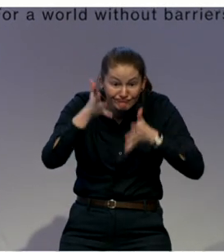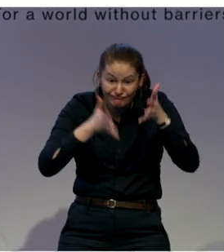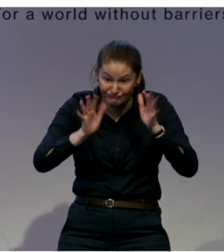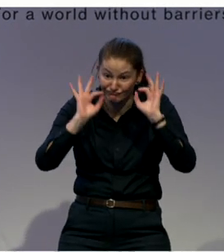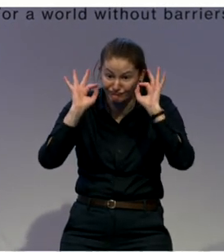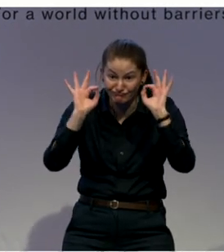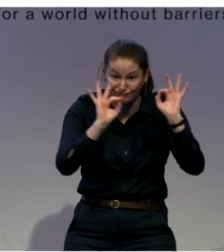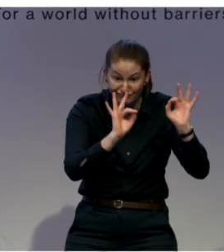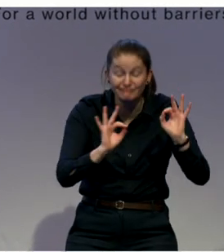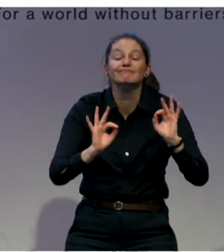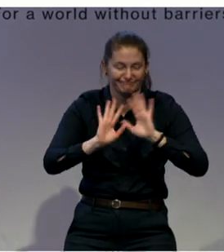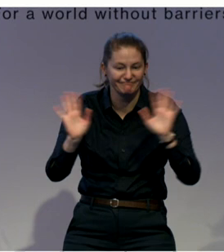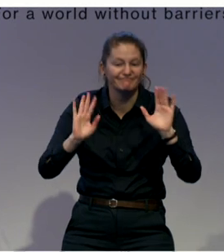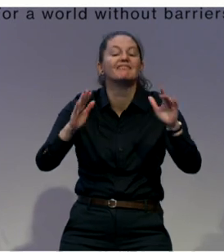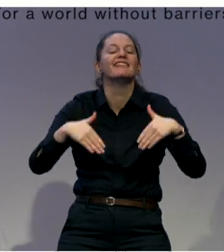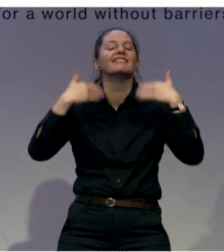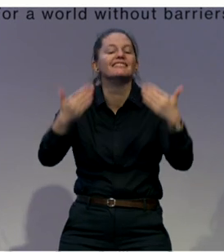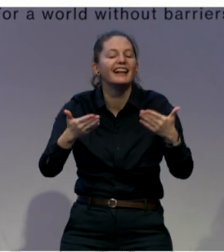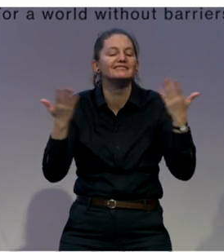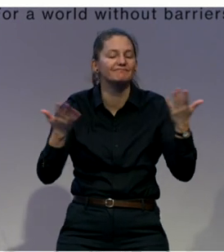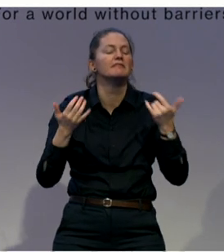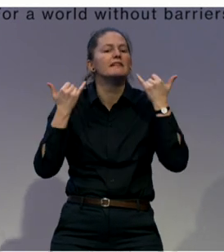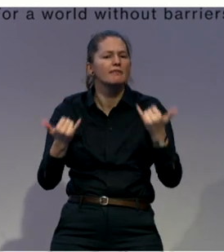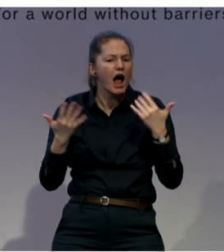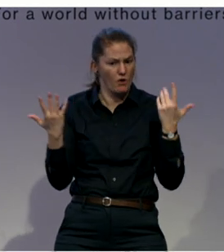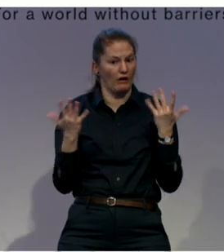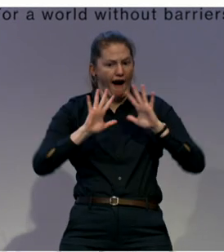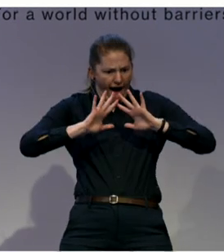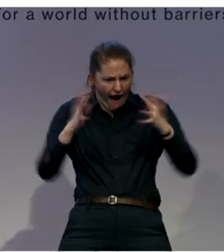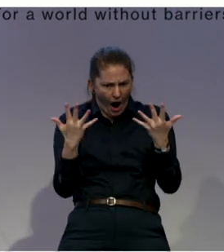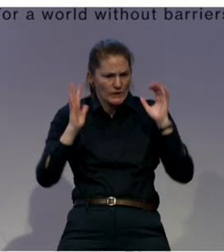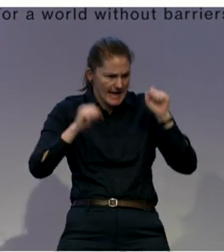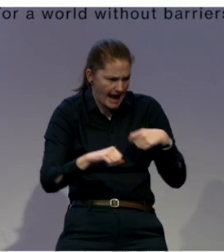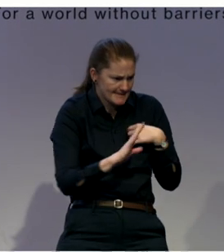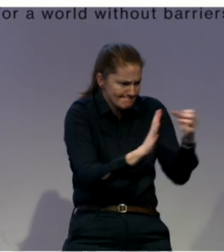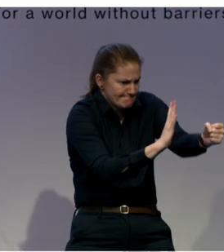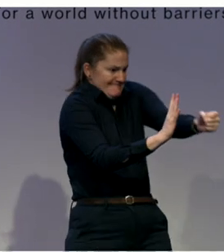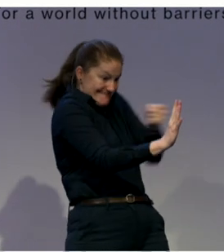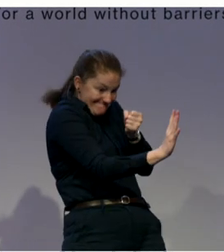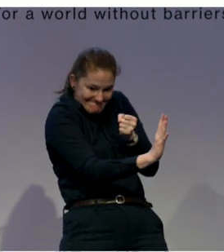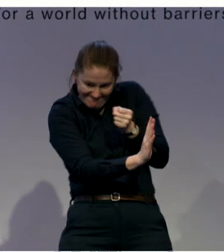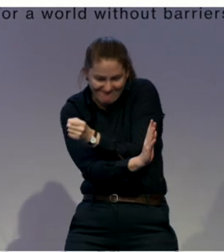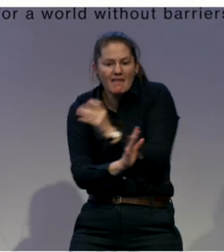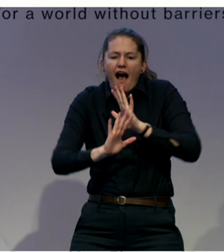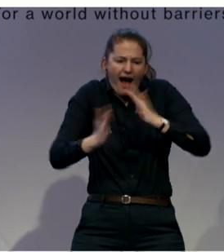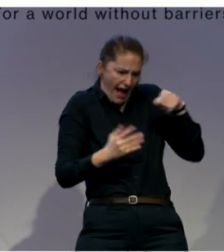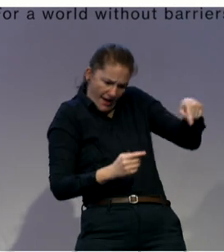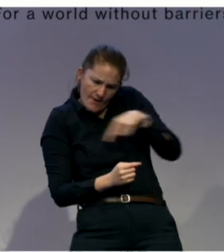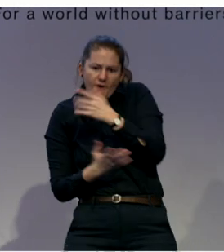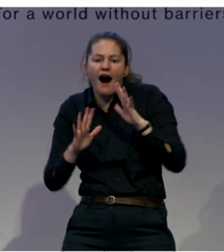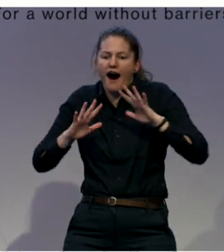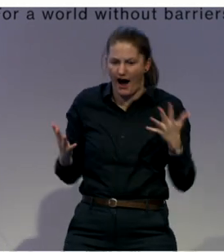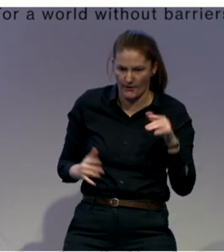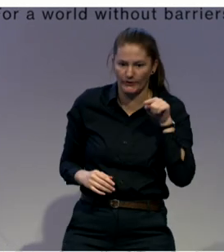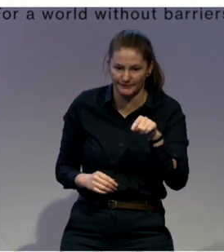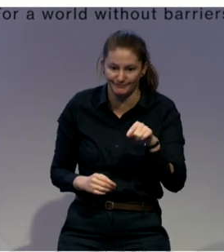in the process. And the first thing I think that is important is to put people in the center. Because what happens